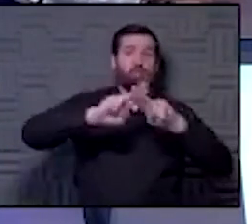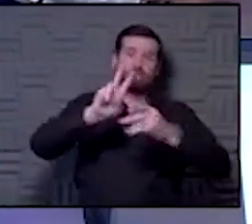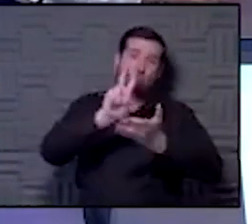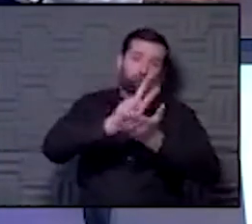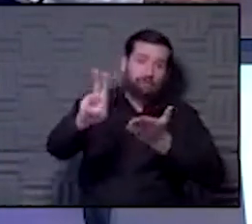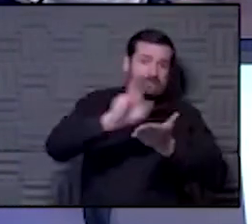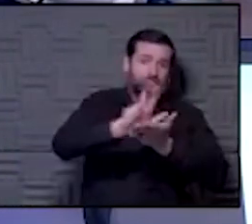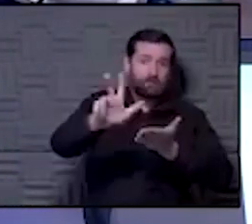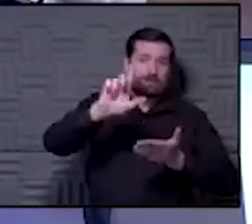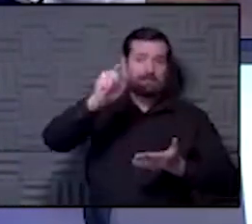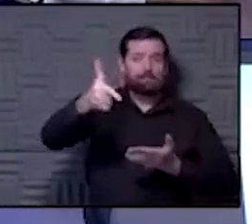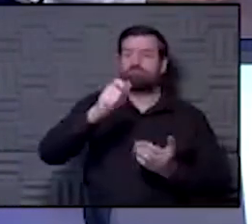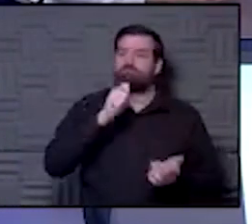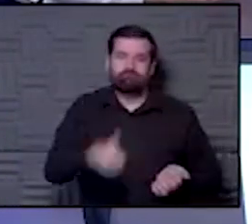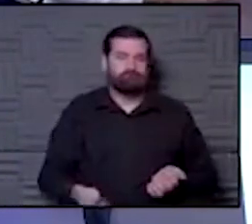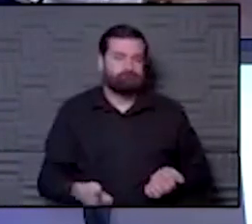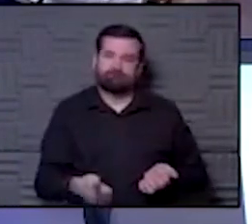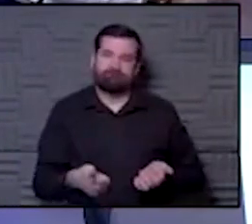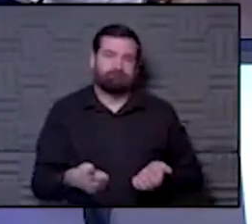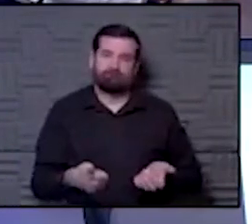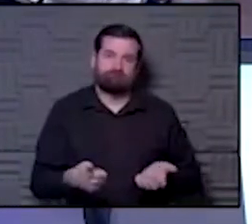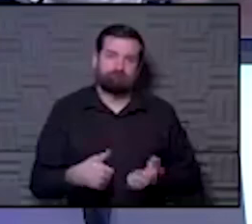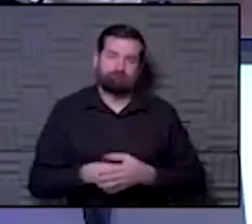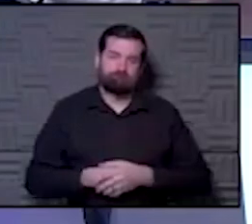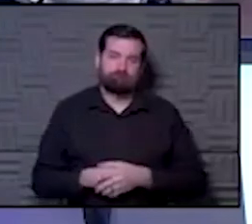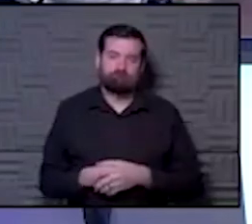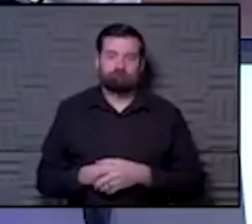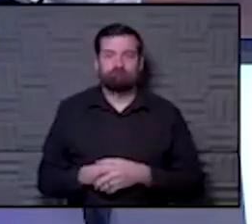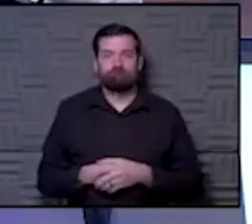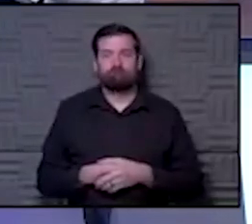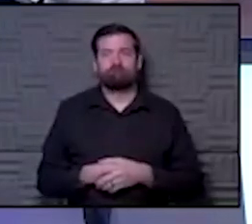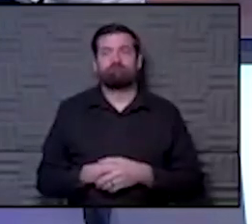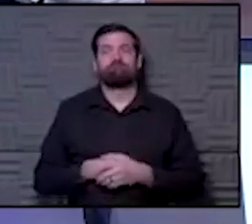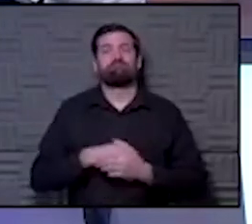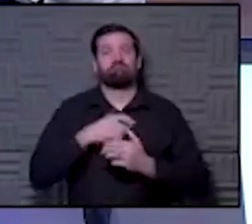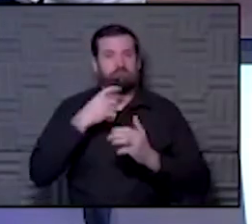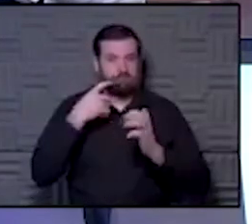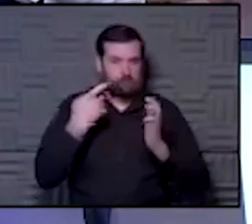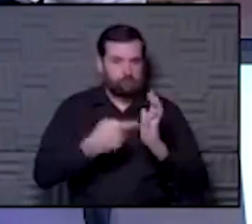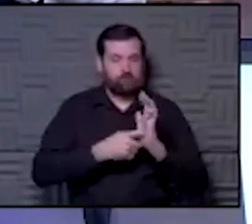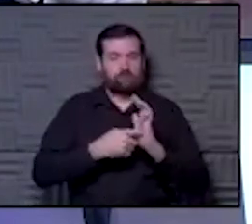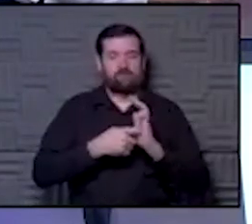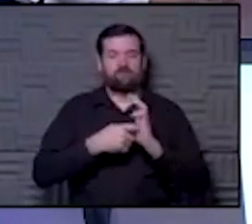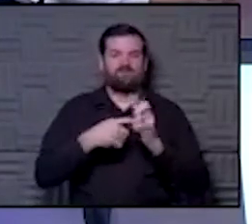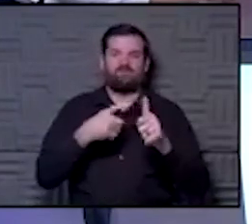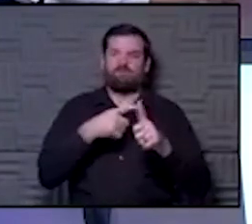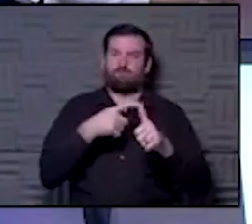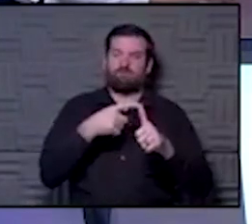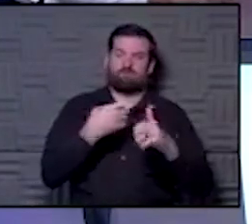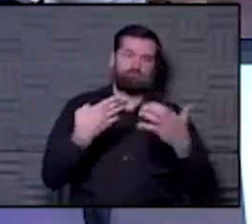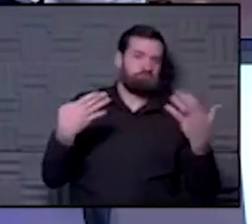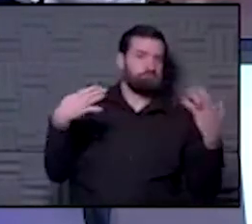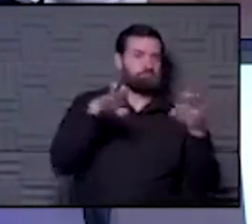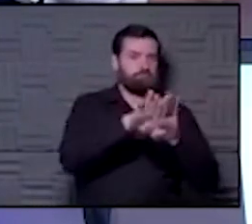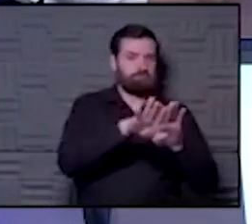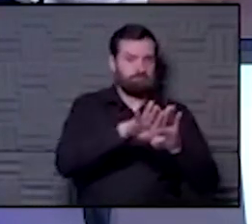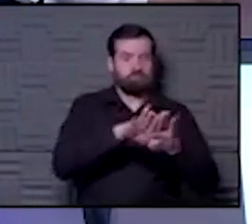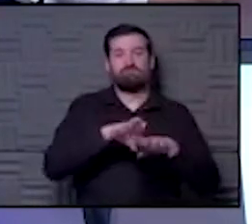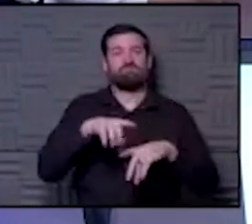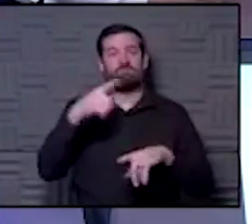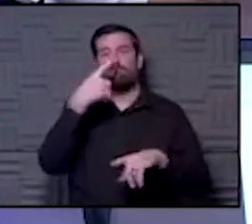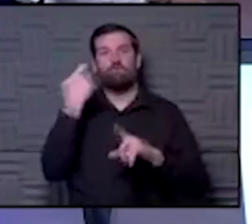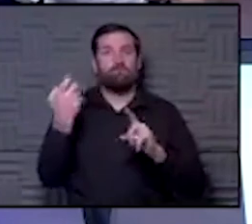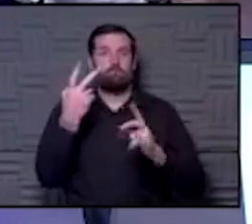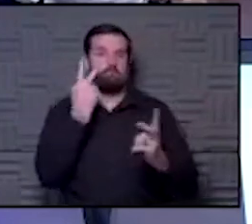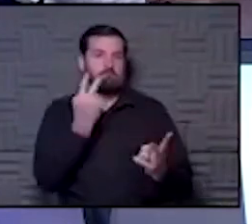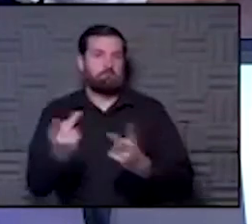We saw that with the original surging after the shutdown or the stay-at-home orders, and that was with Memorial Day.